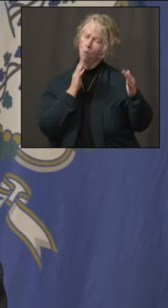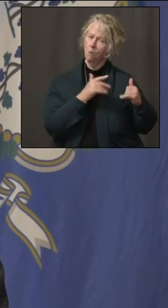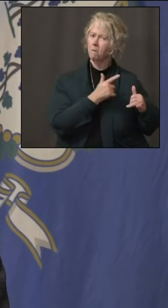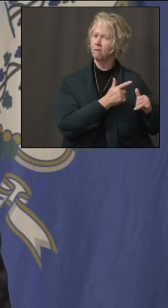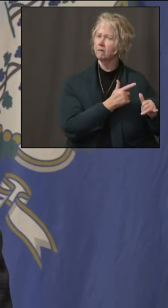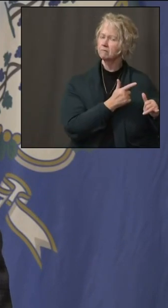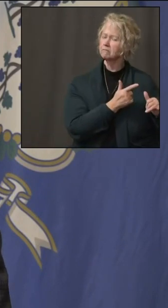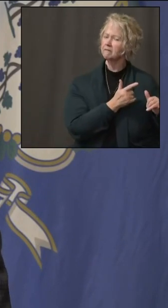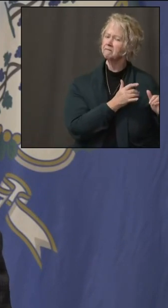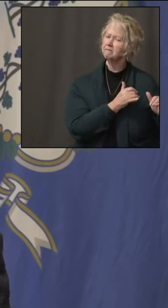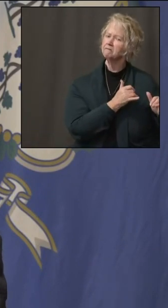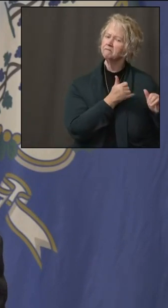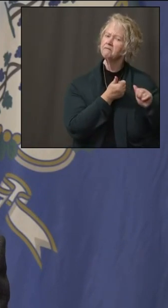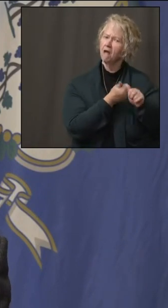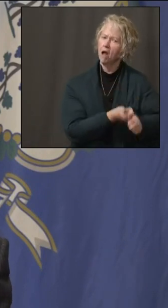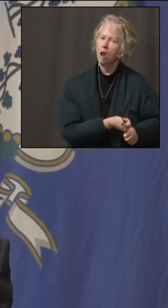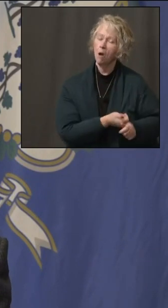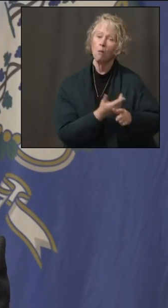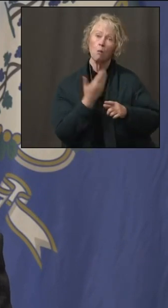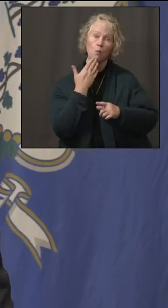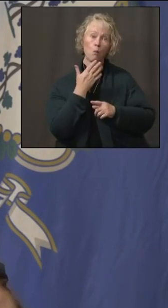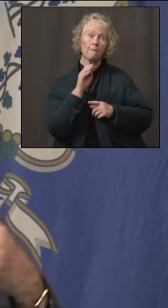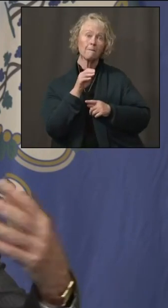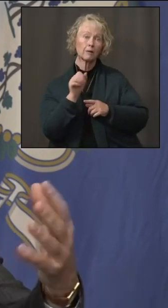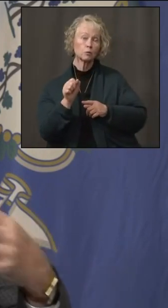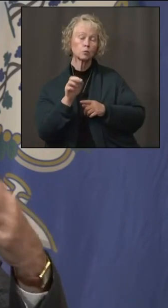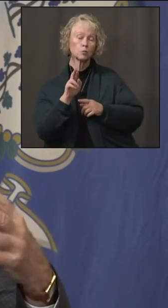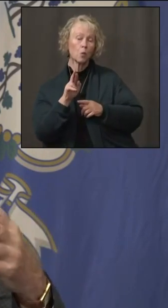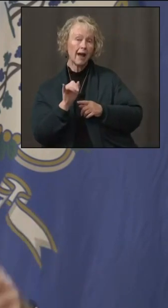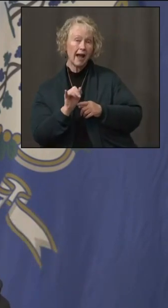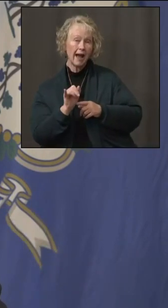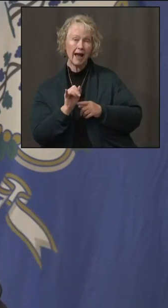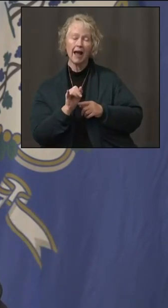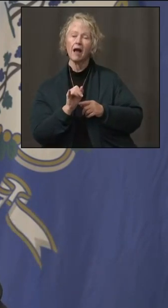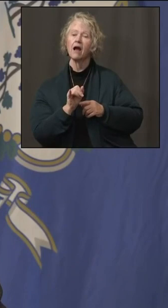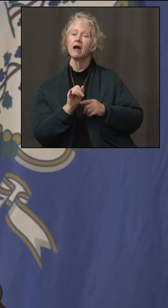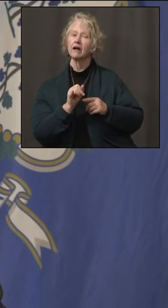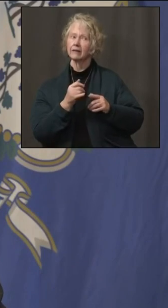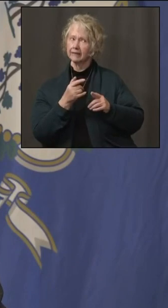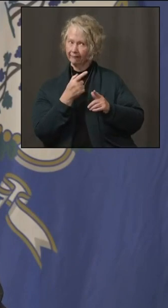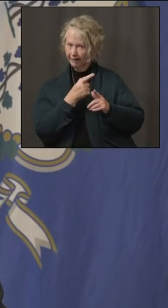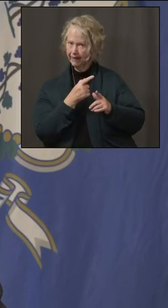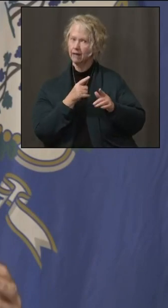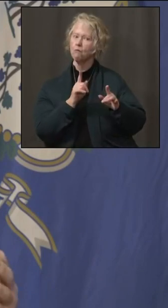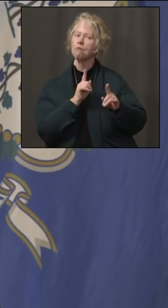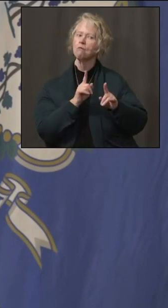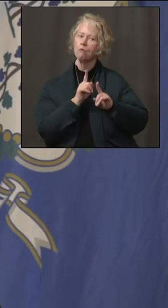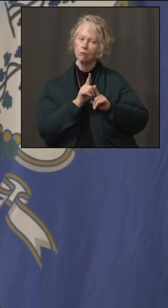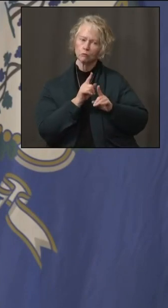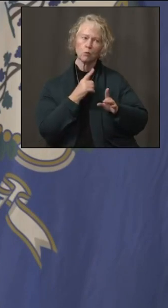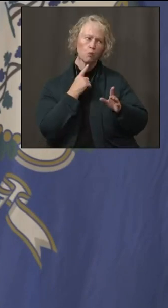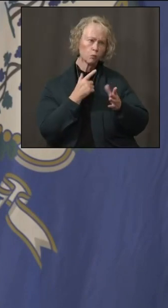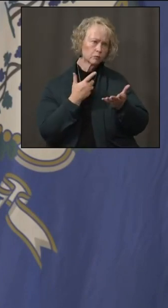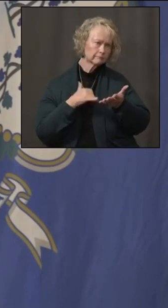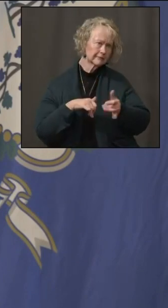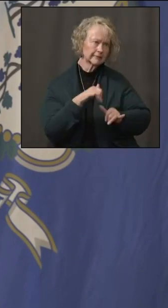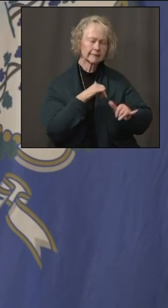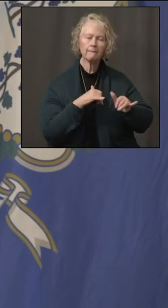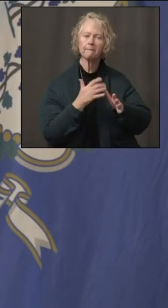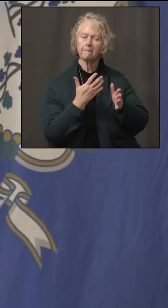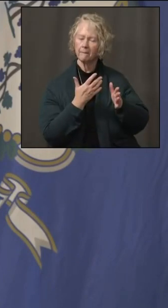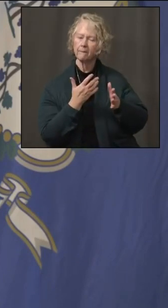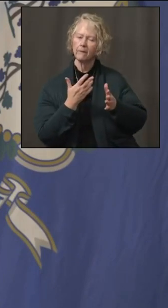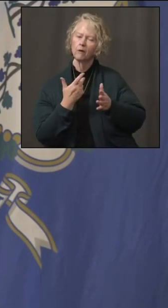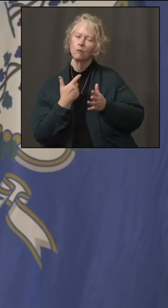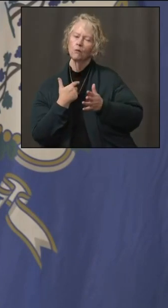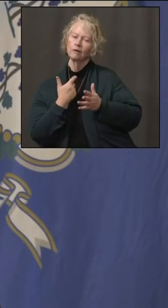protocols. I can tell you that Massachusetts and Rhode Island, we're having very similar discussions as well. We'd like to do that as